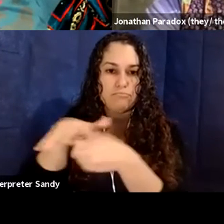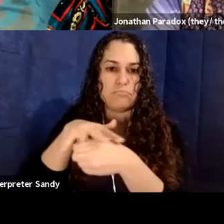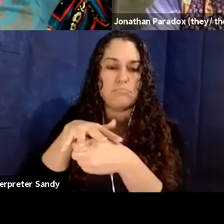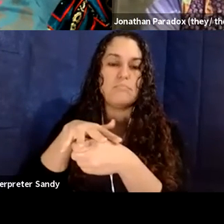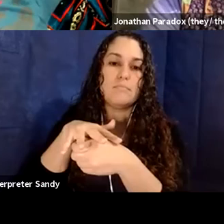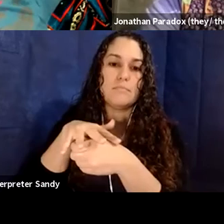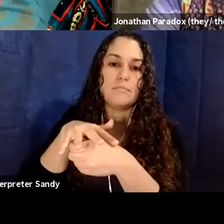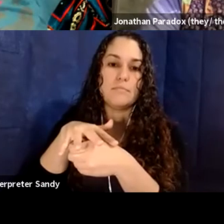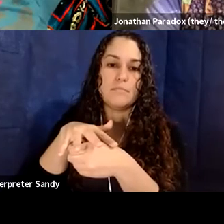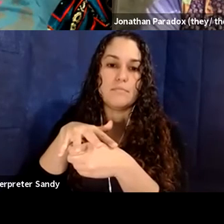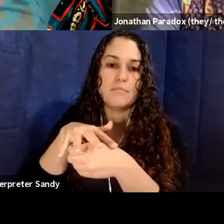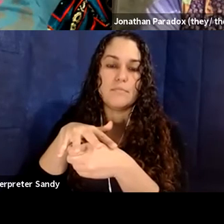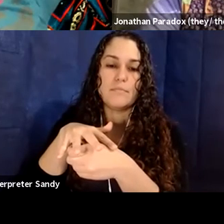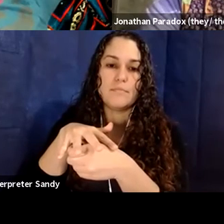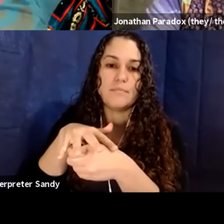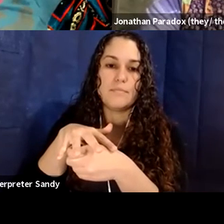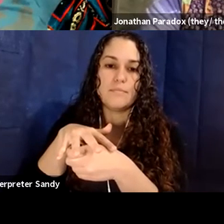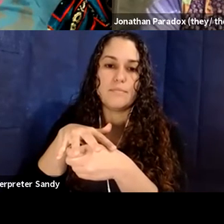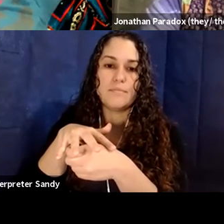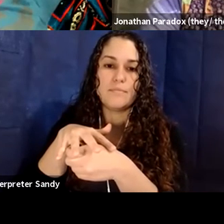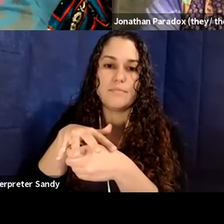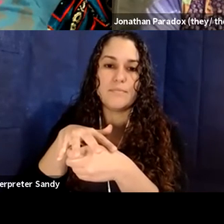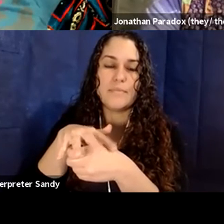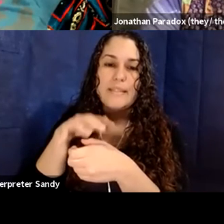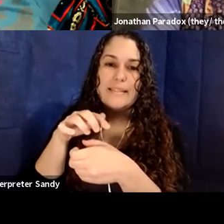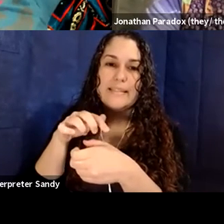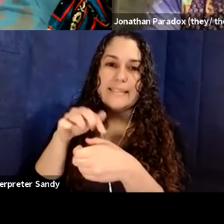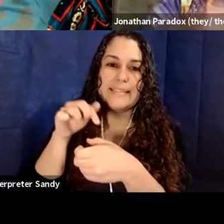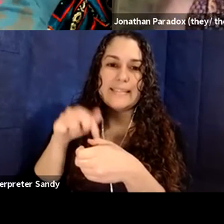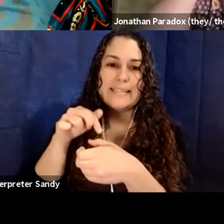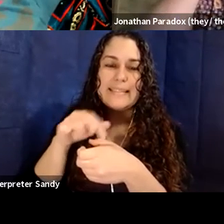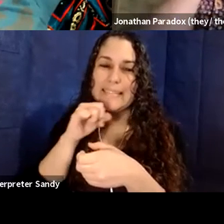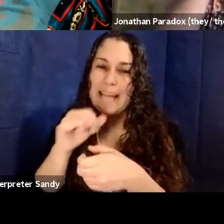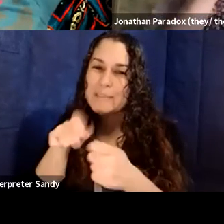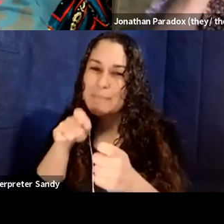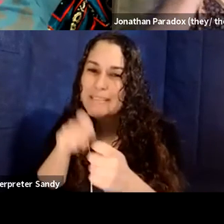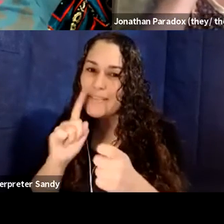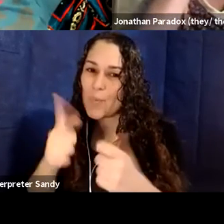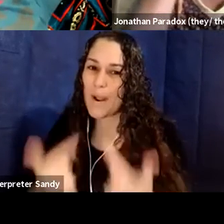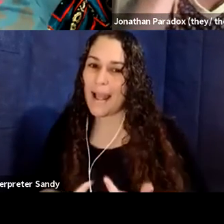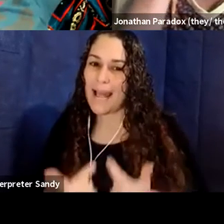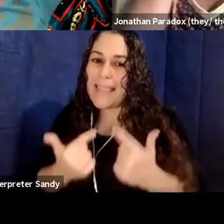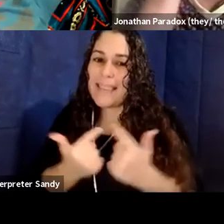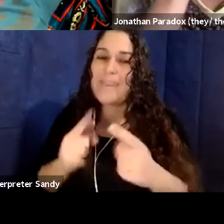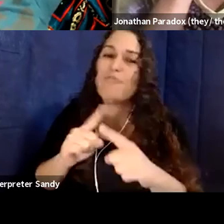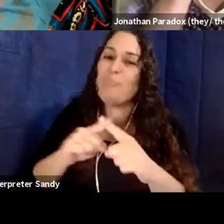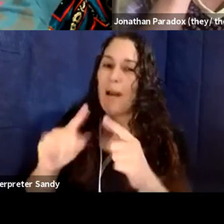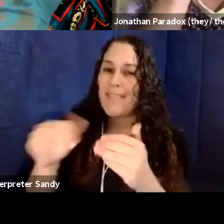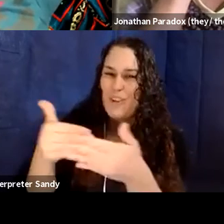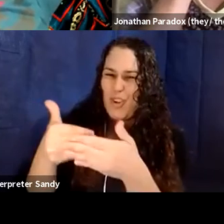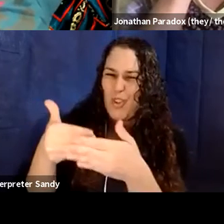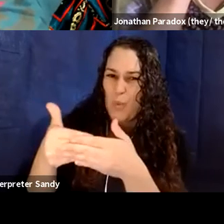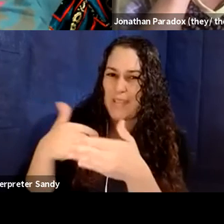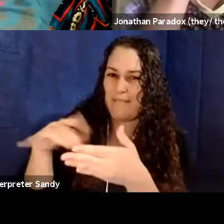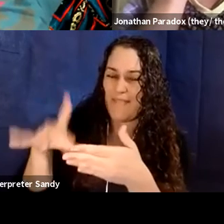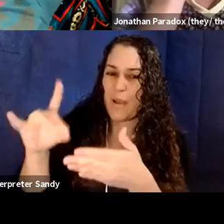it's, it's not exactly where I reside. However, it's the closest that I could find. Um, so I still